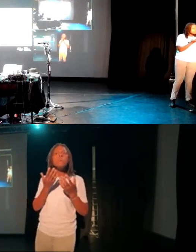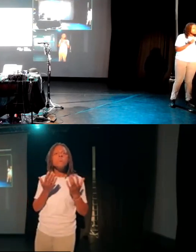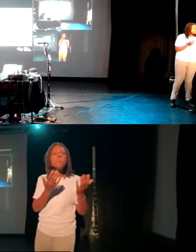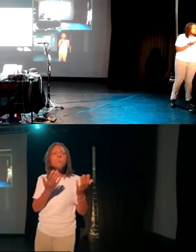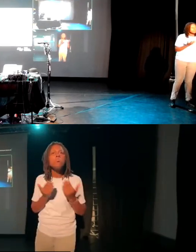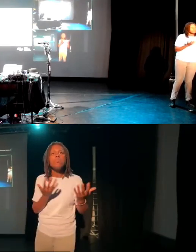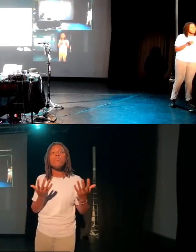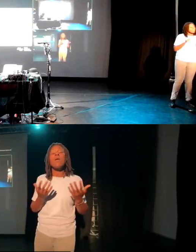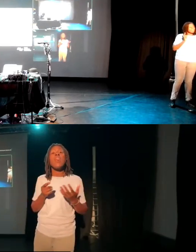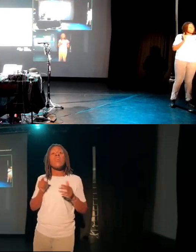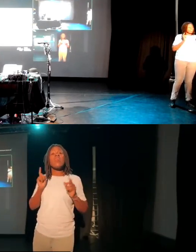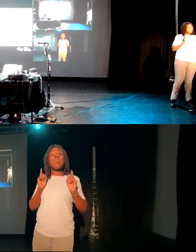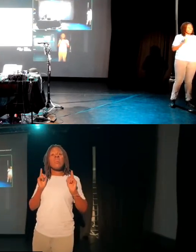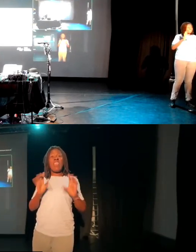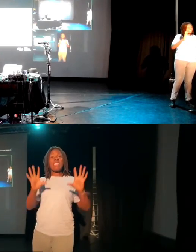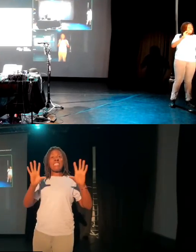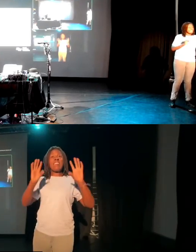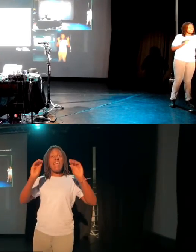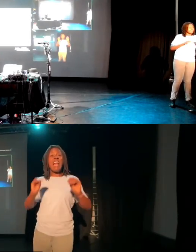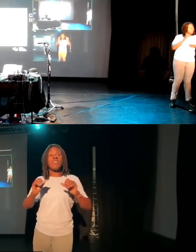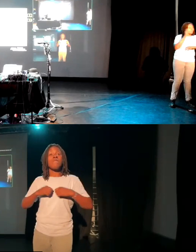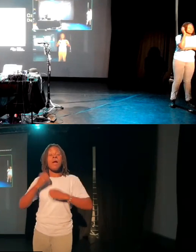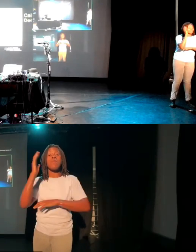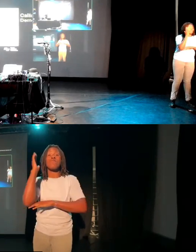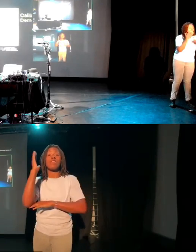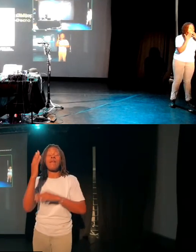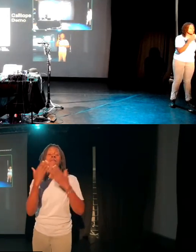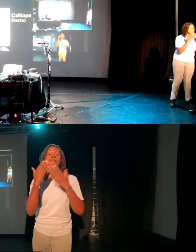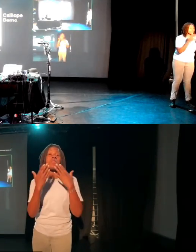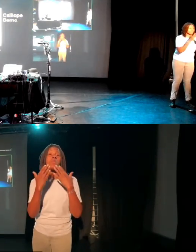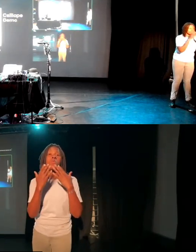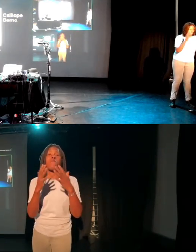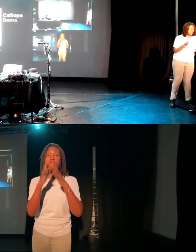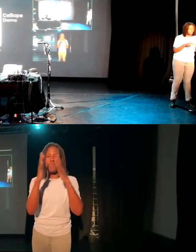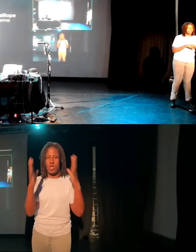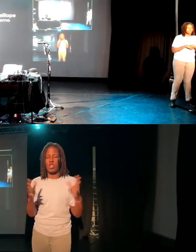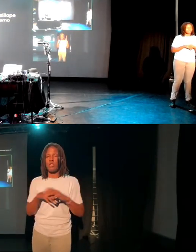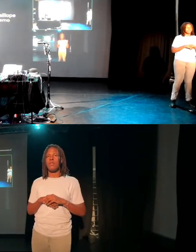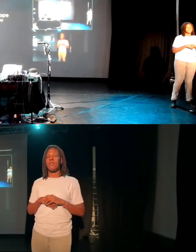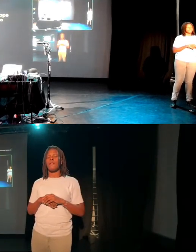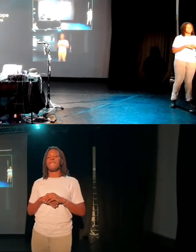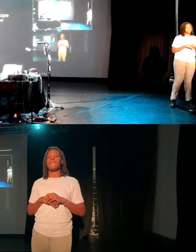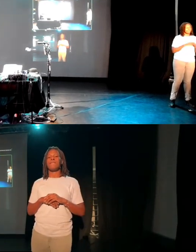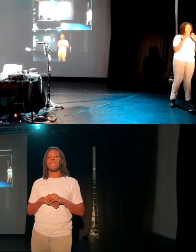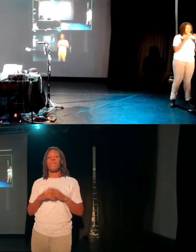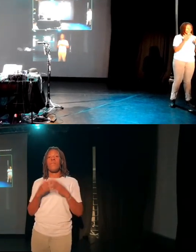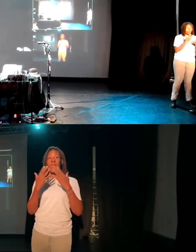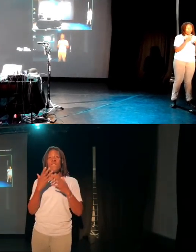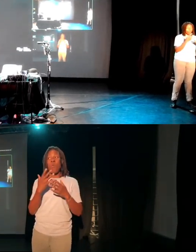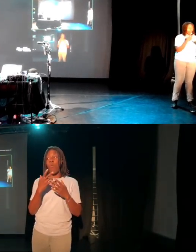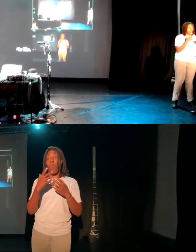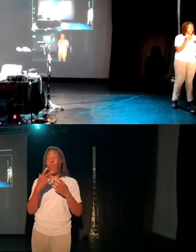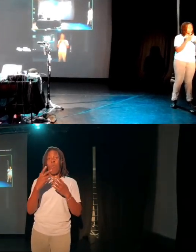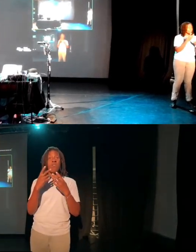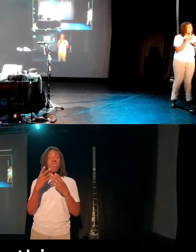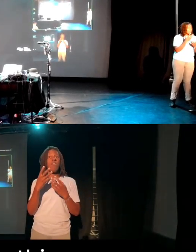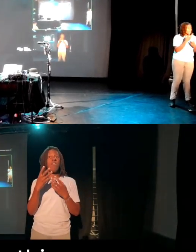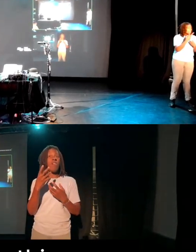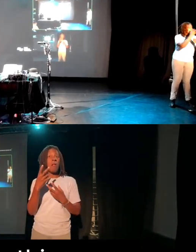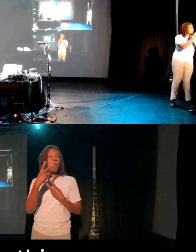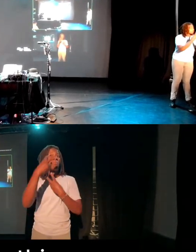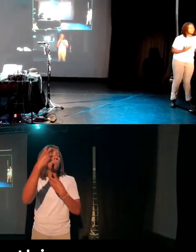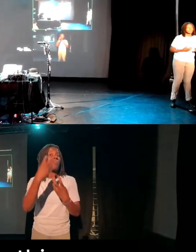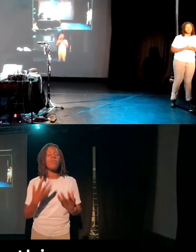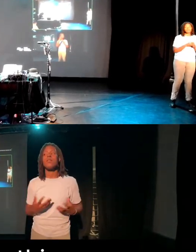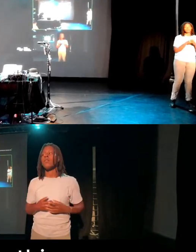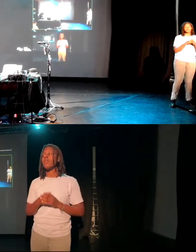That's the end of my presentation. Thank you very much indeed for listening to me. And if one of the